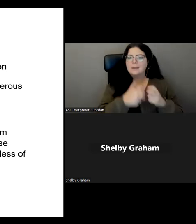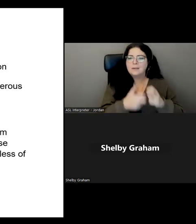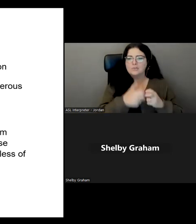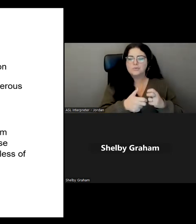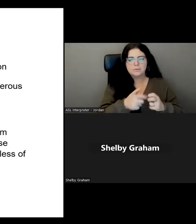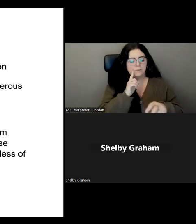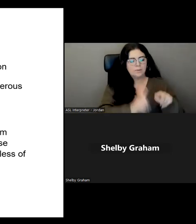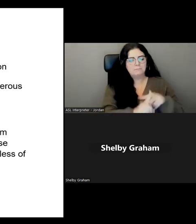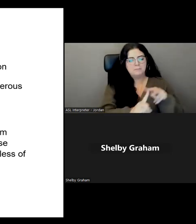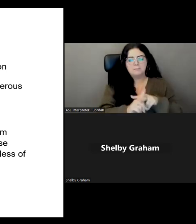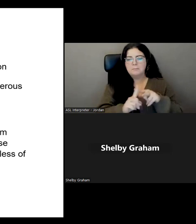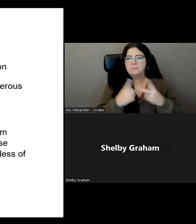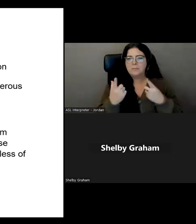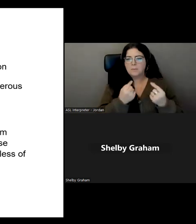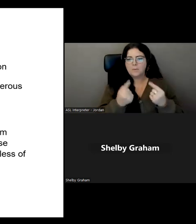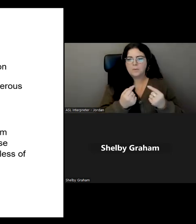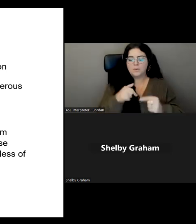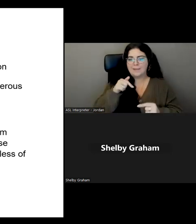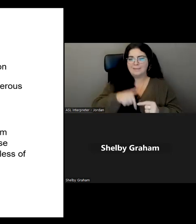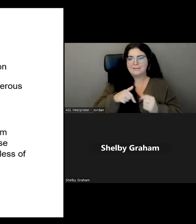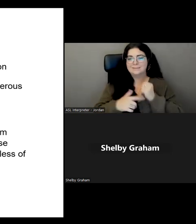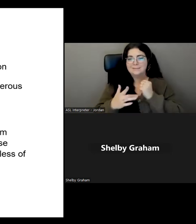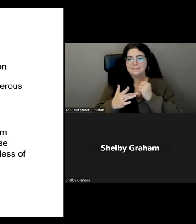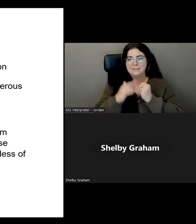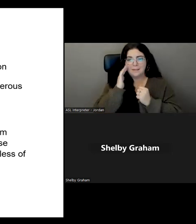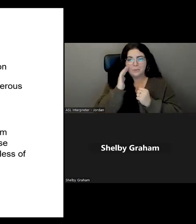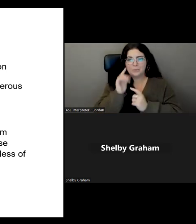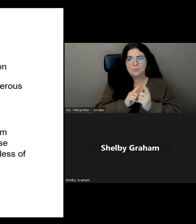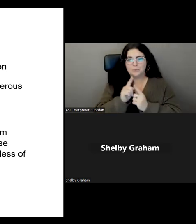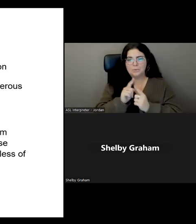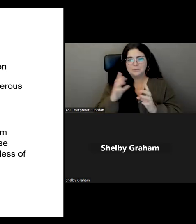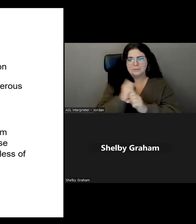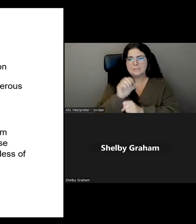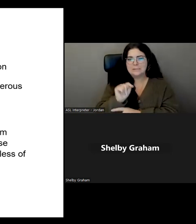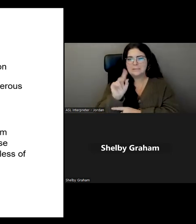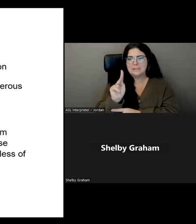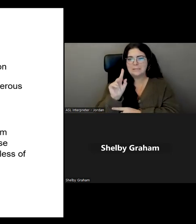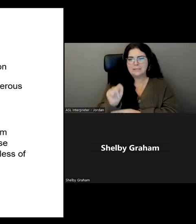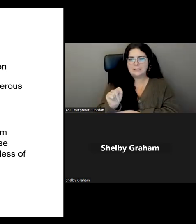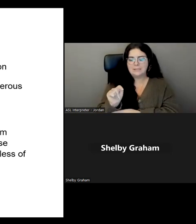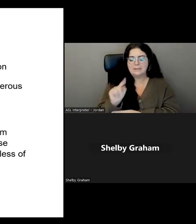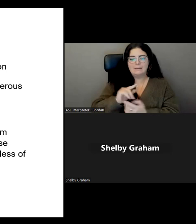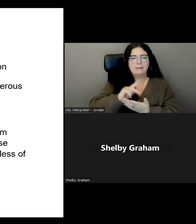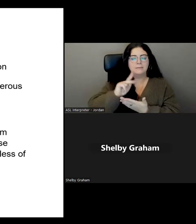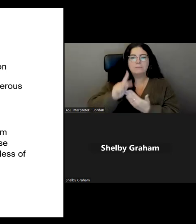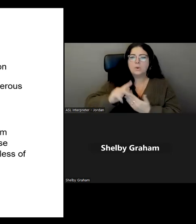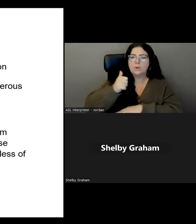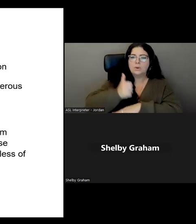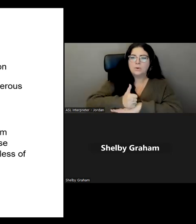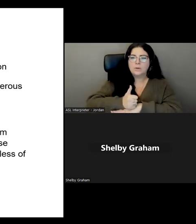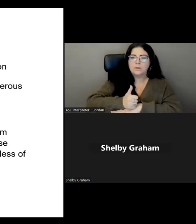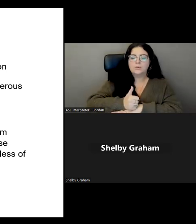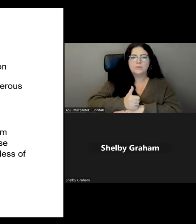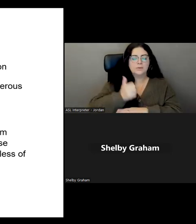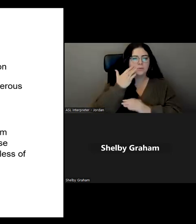seem to be facing. And then TechnoTutors is one such program we created to kind of lower the digital divide